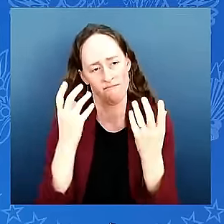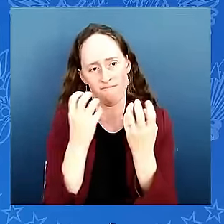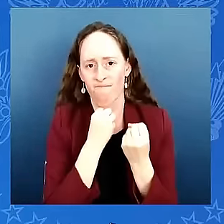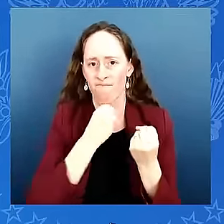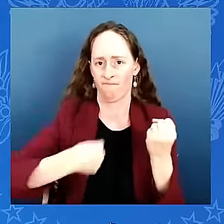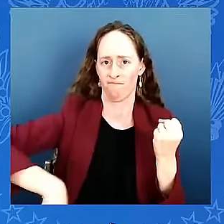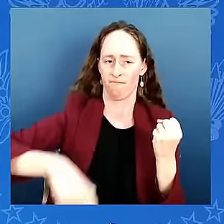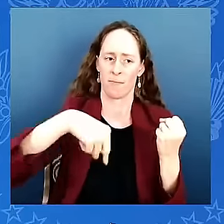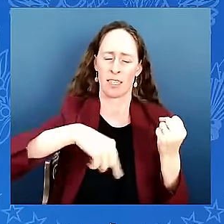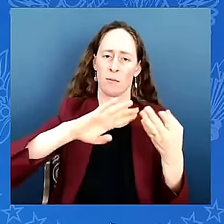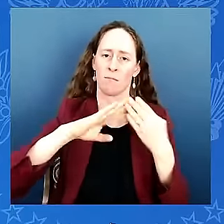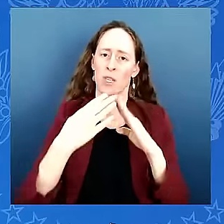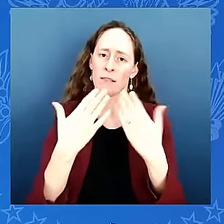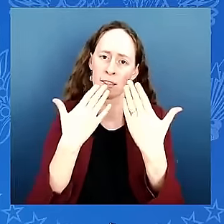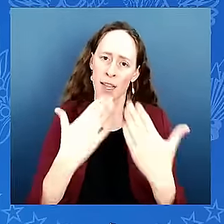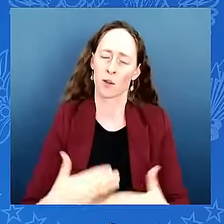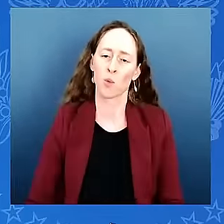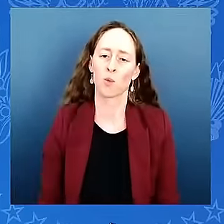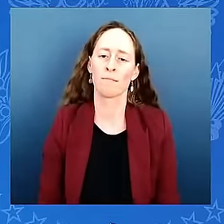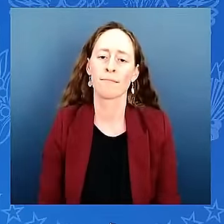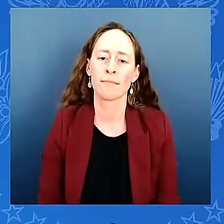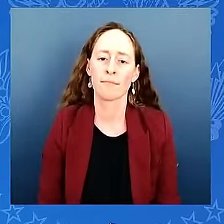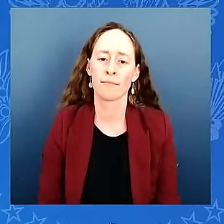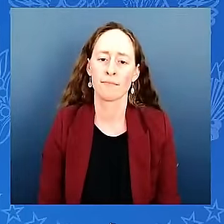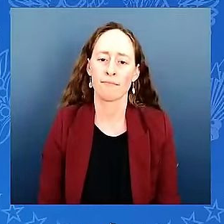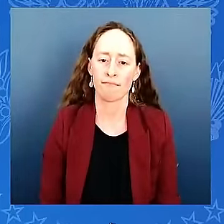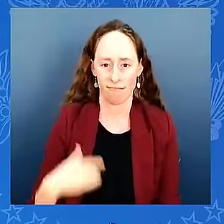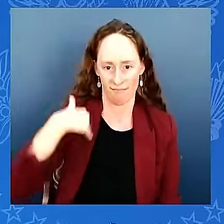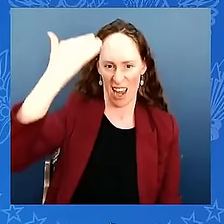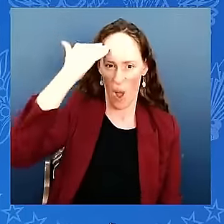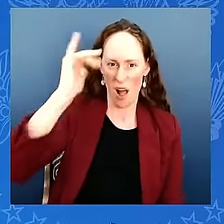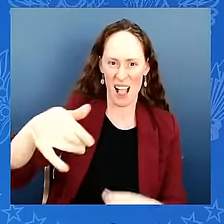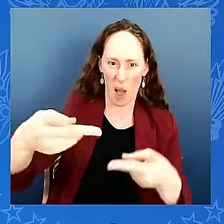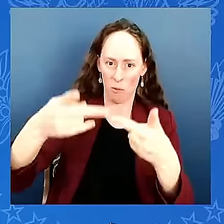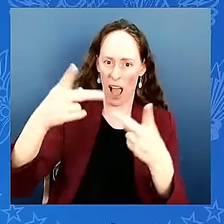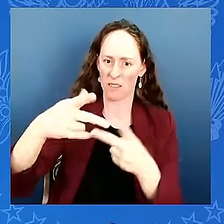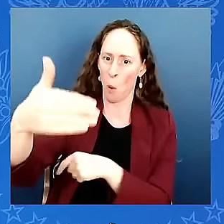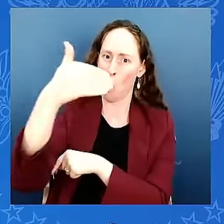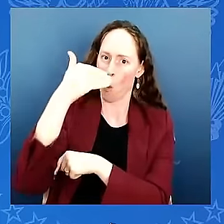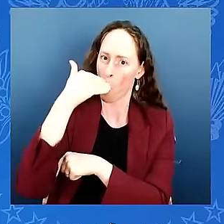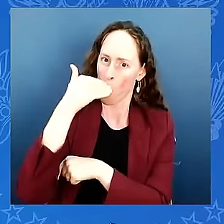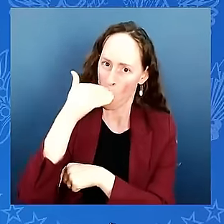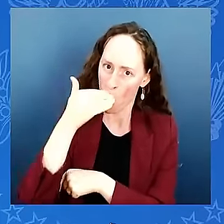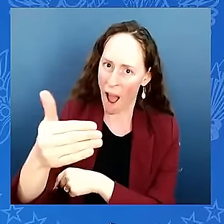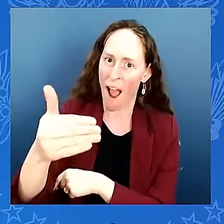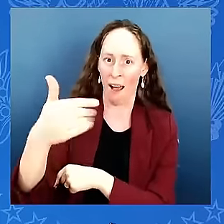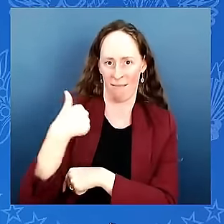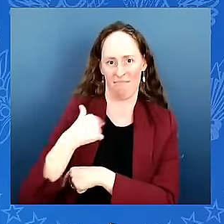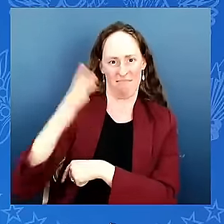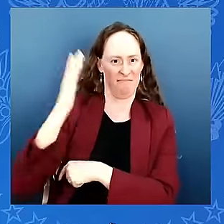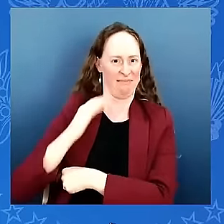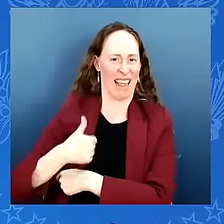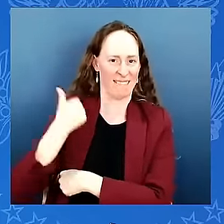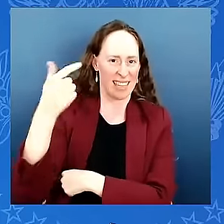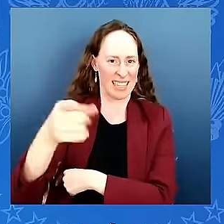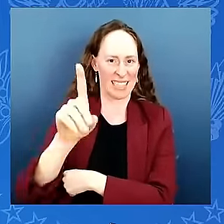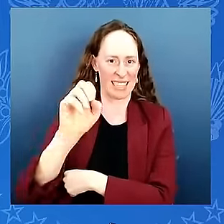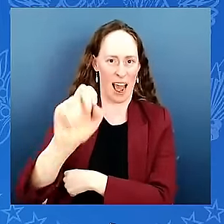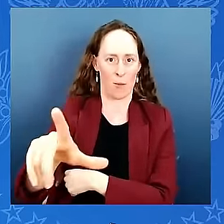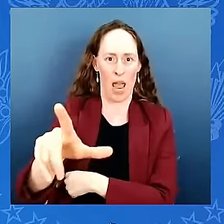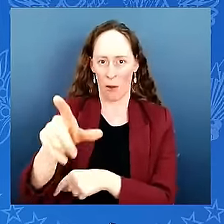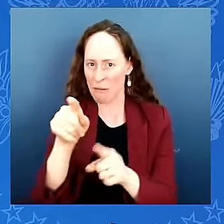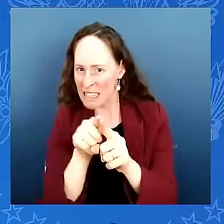delaware and i-95 went through my community and and it's not where i live but in